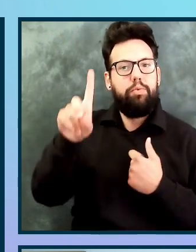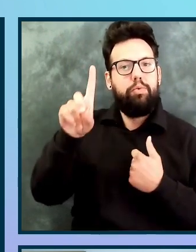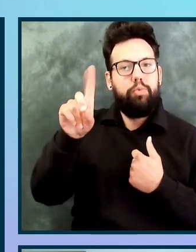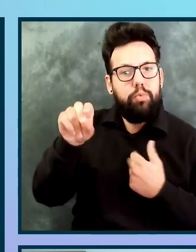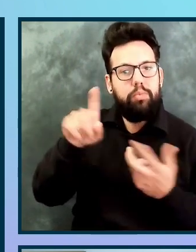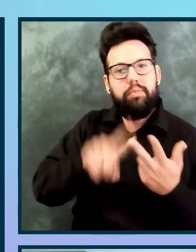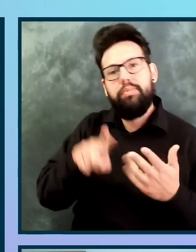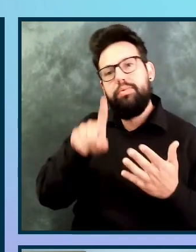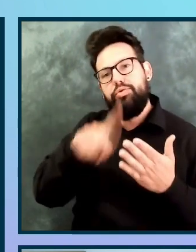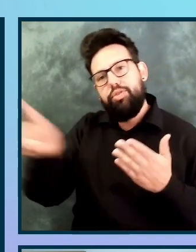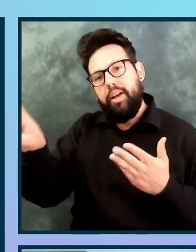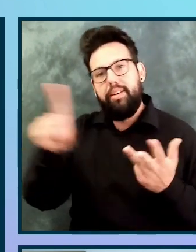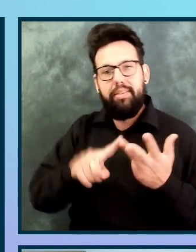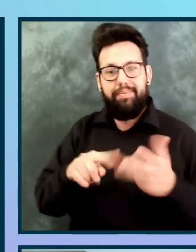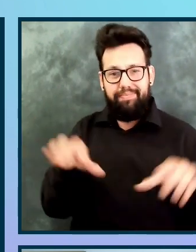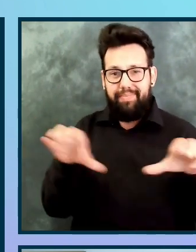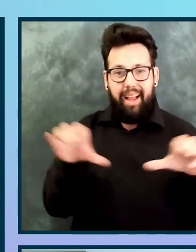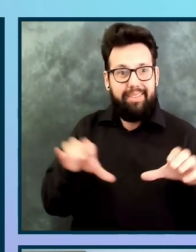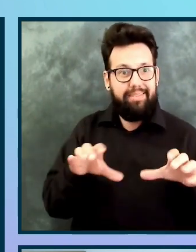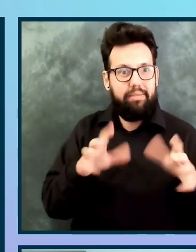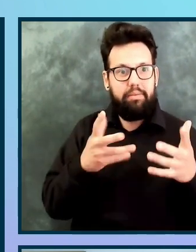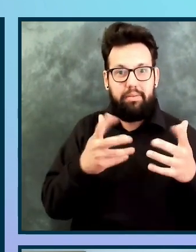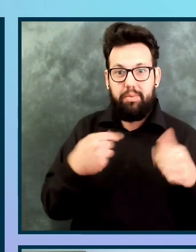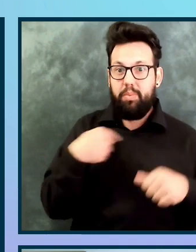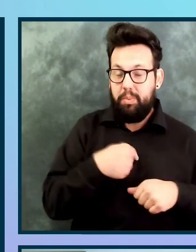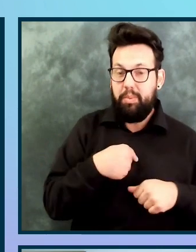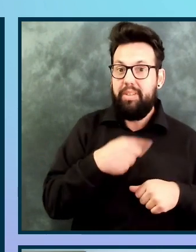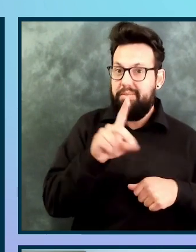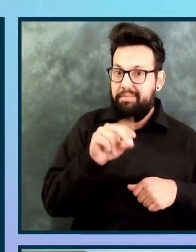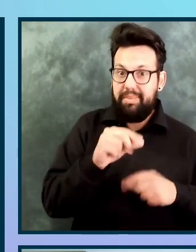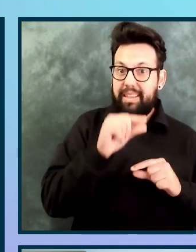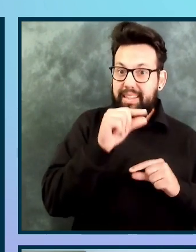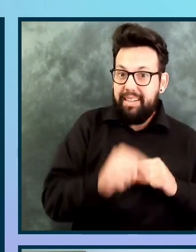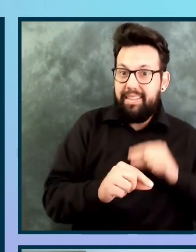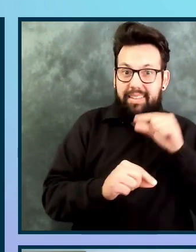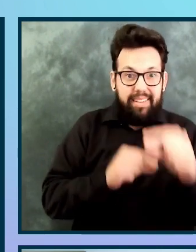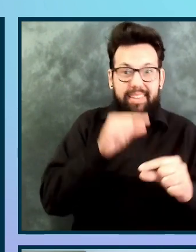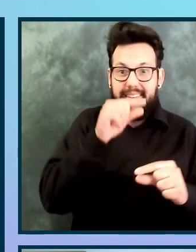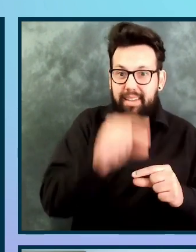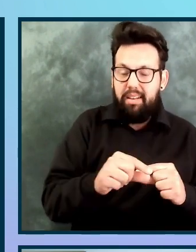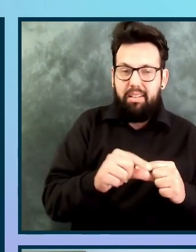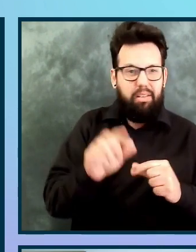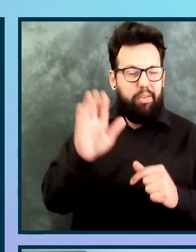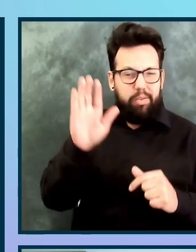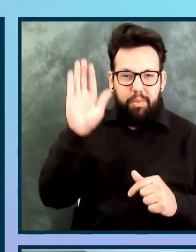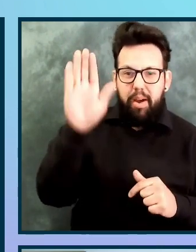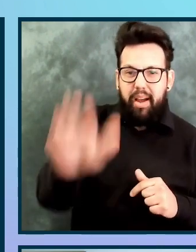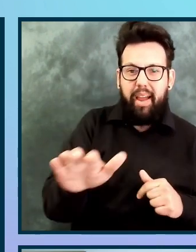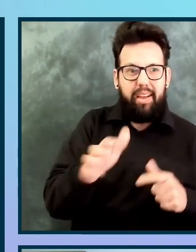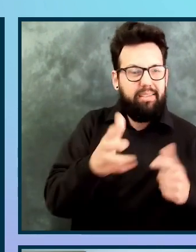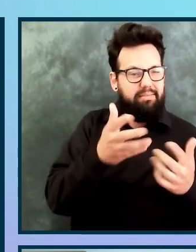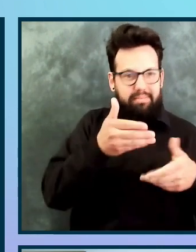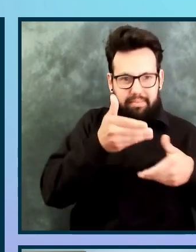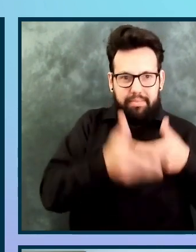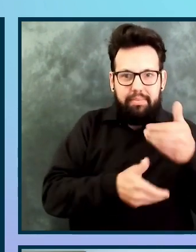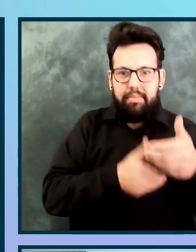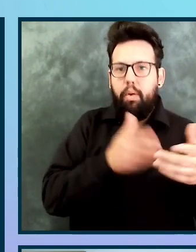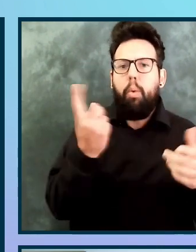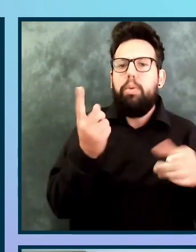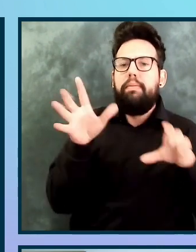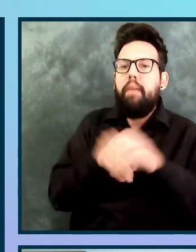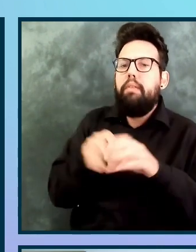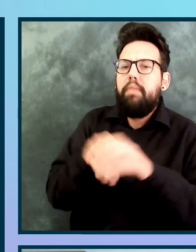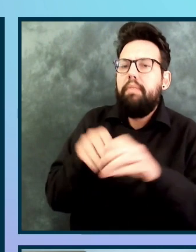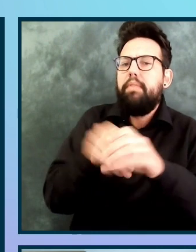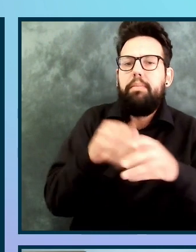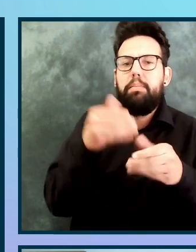going to keep doing it and expanding it over and over again as we learn more and more about the process and how